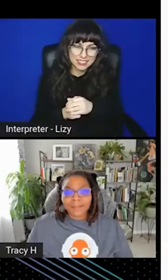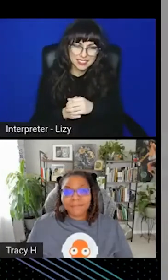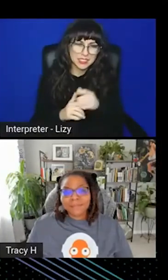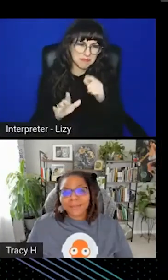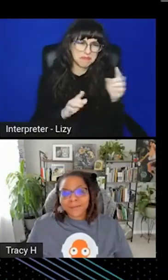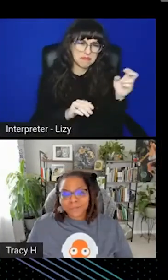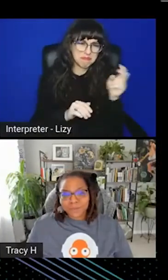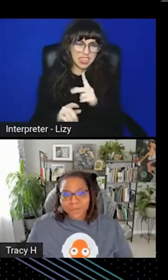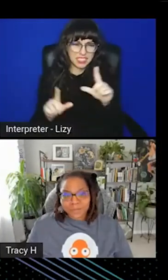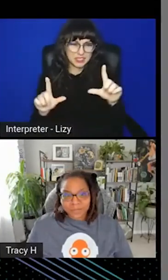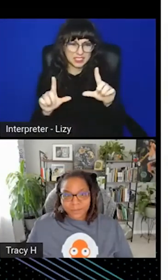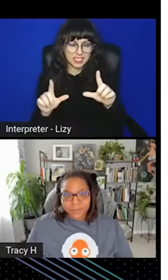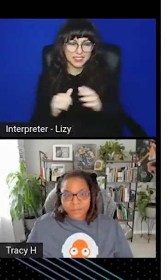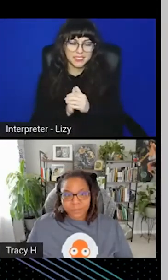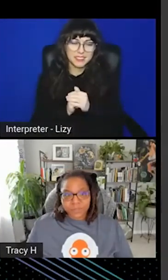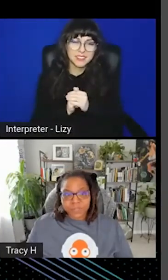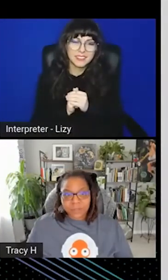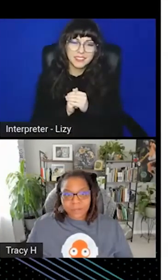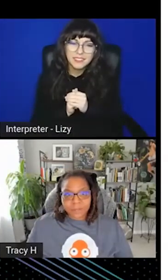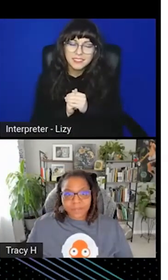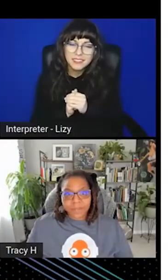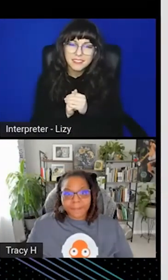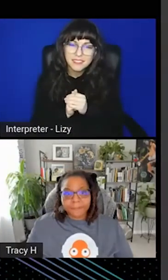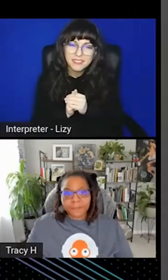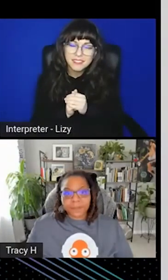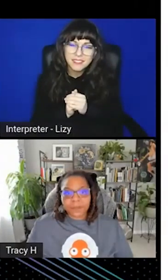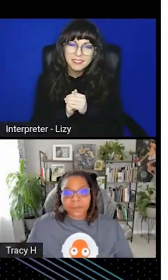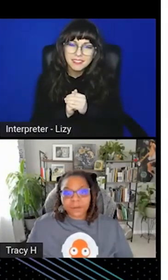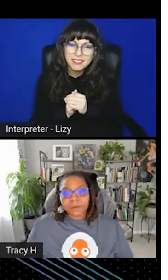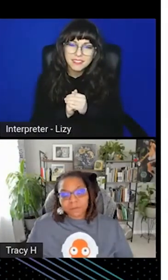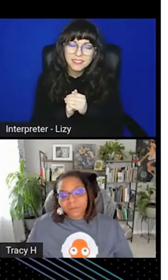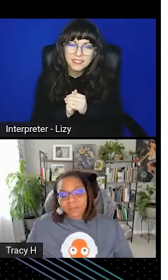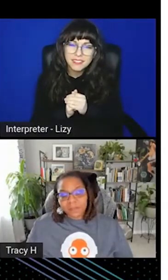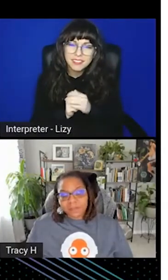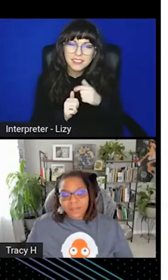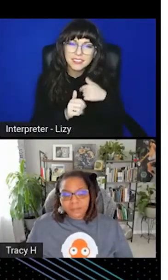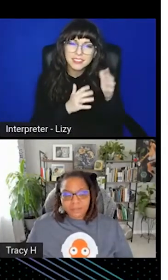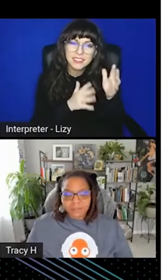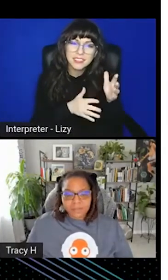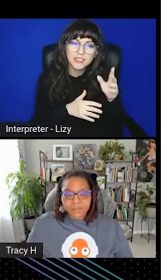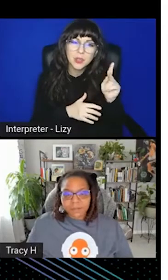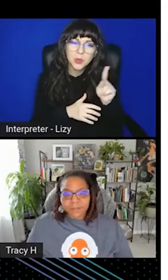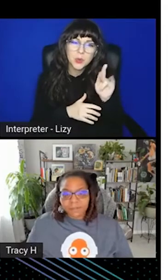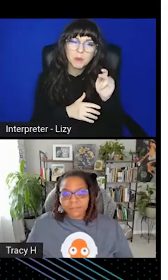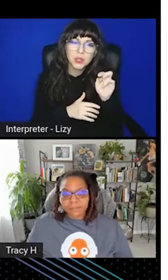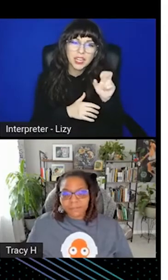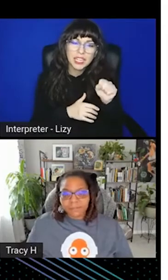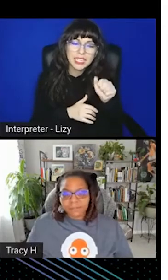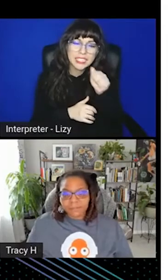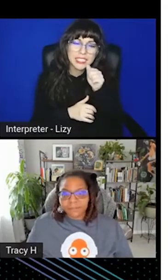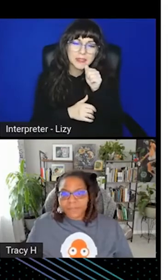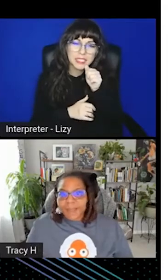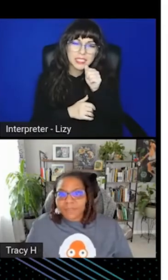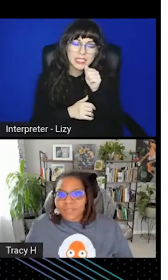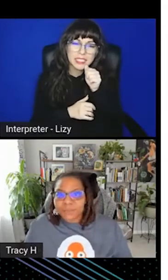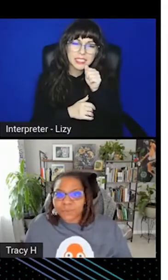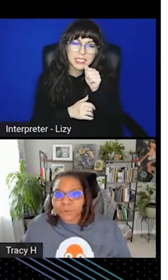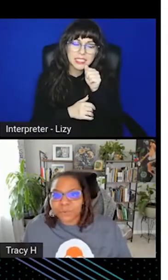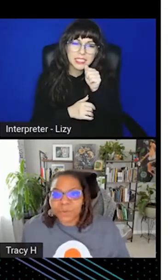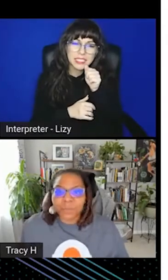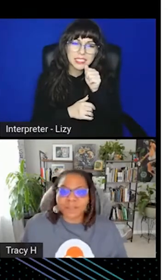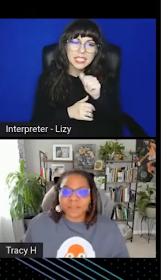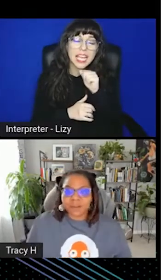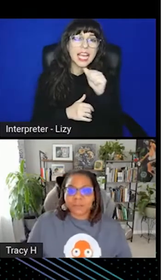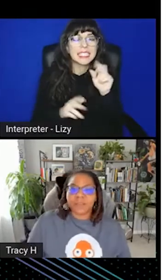I left the title as Kubernetes secrets. We just talked about that. It's not necessarily outside of the